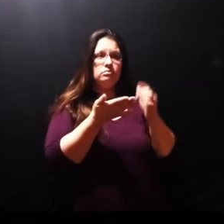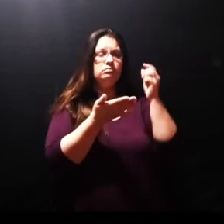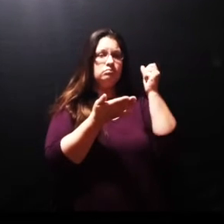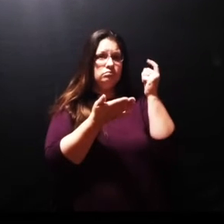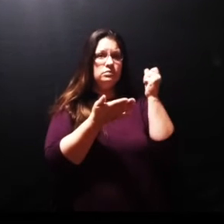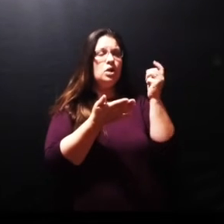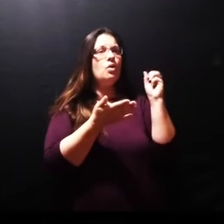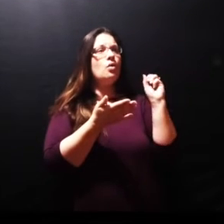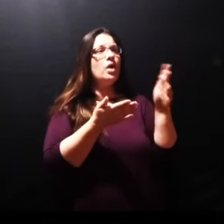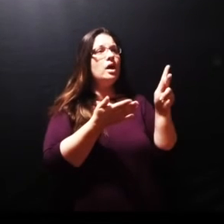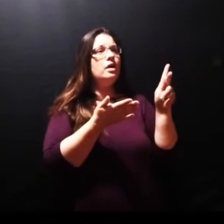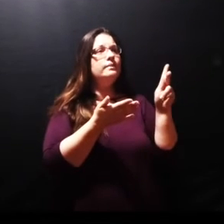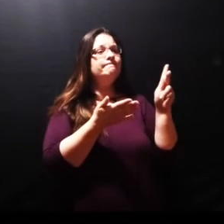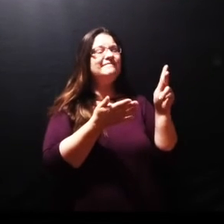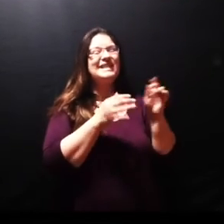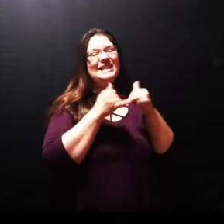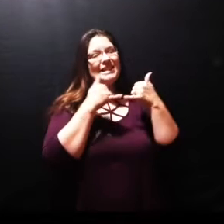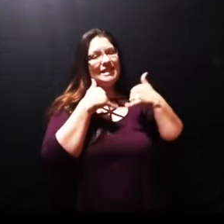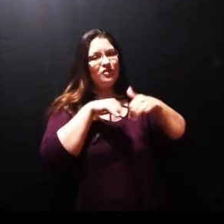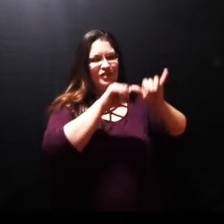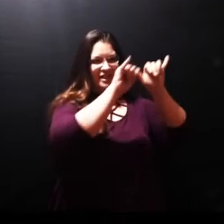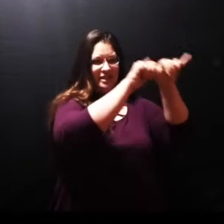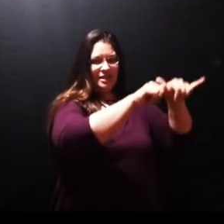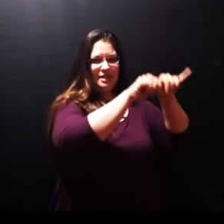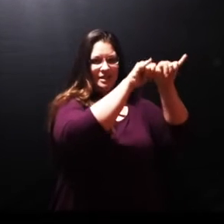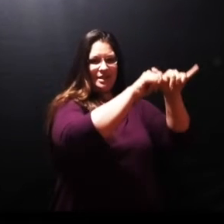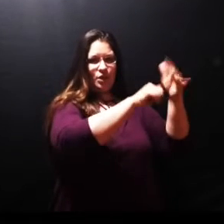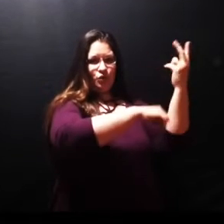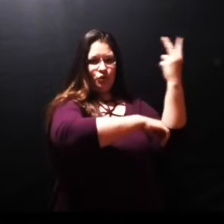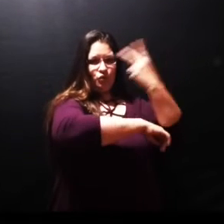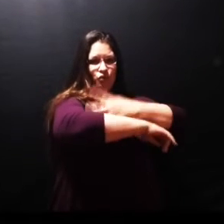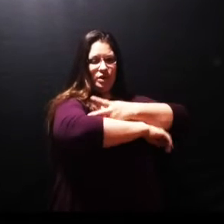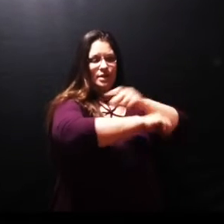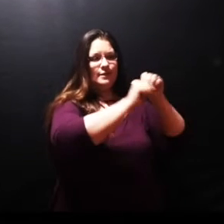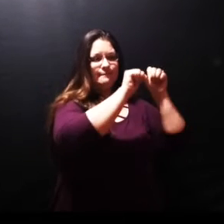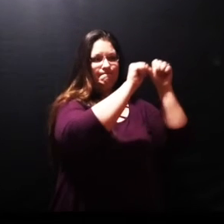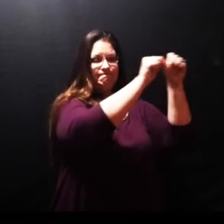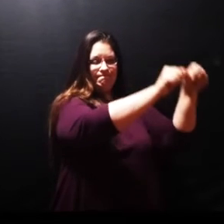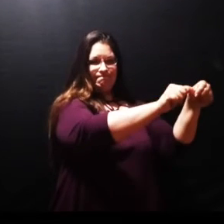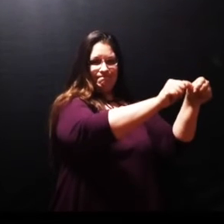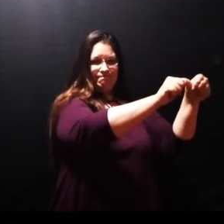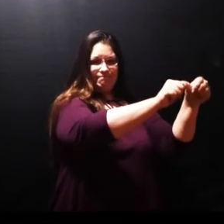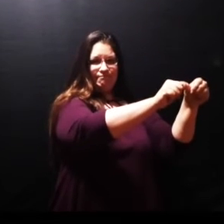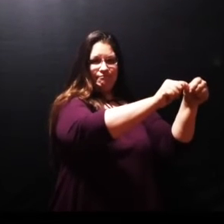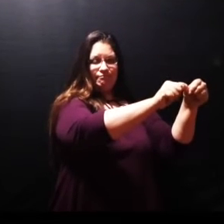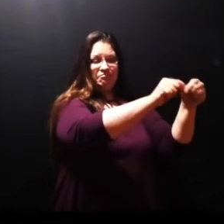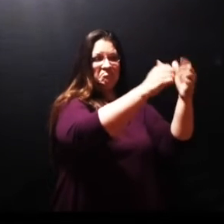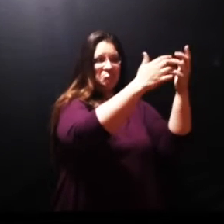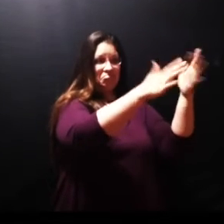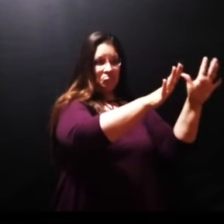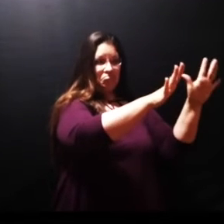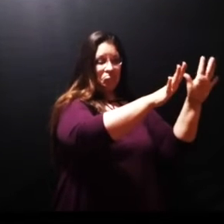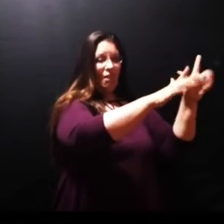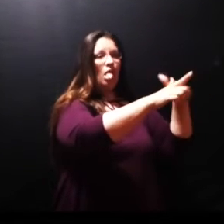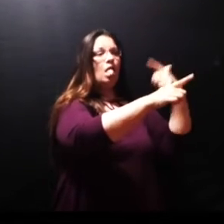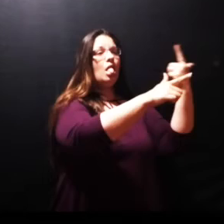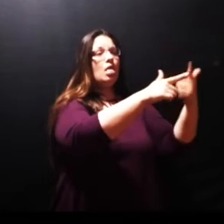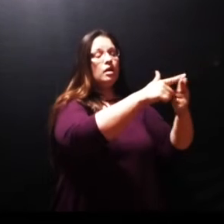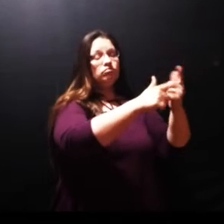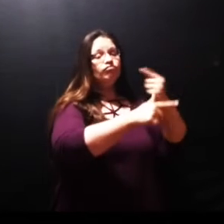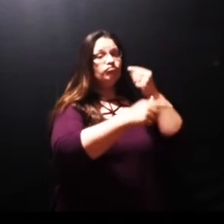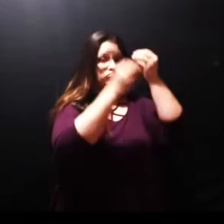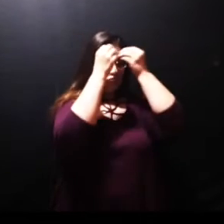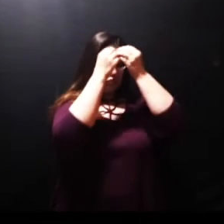he had heard therefore that he was sick he abode two days still in the same place where he was then after that